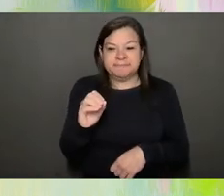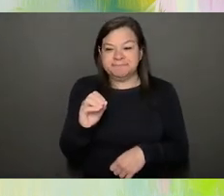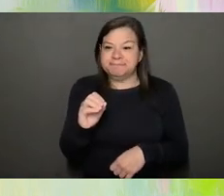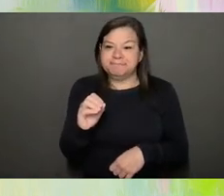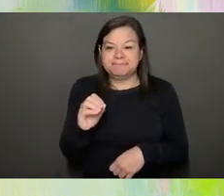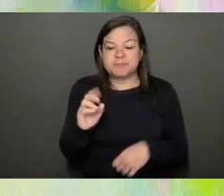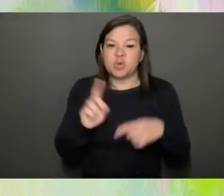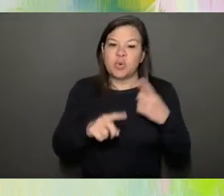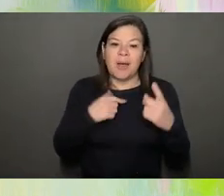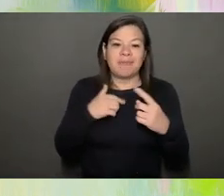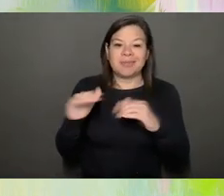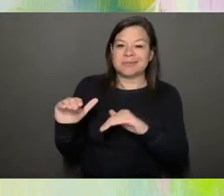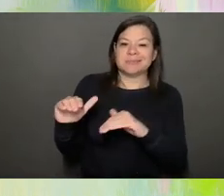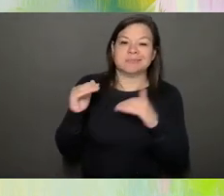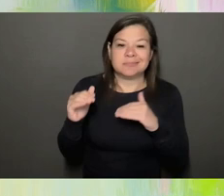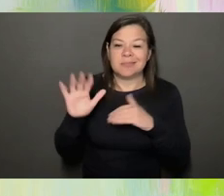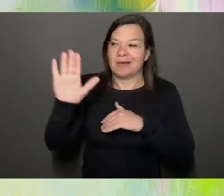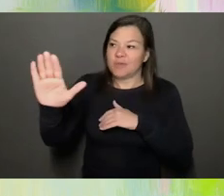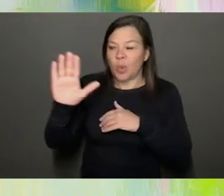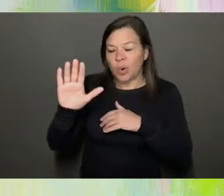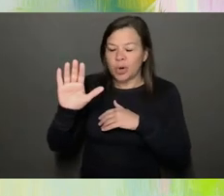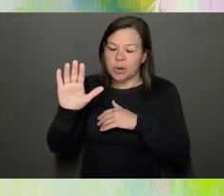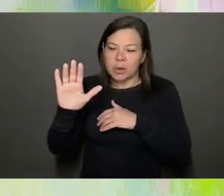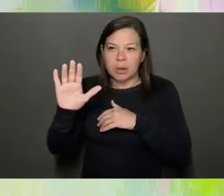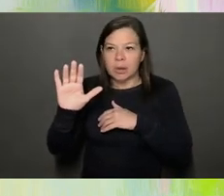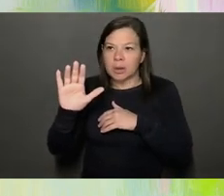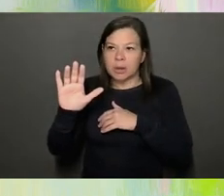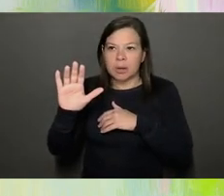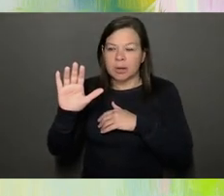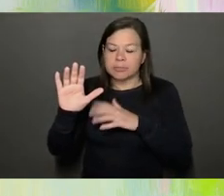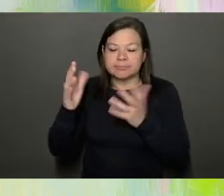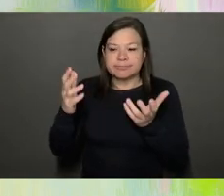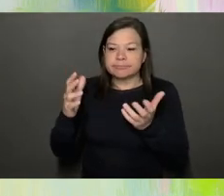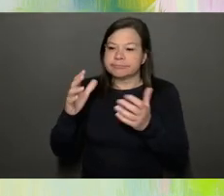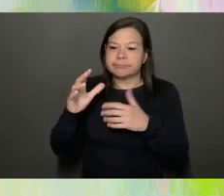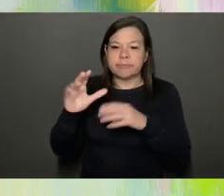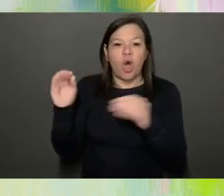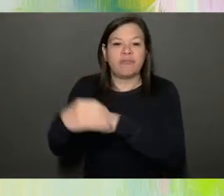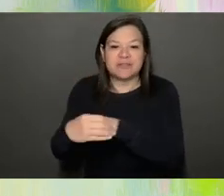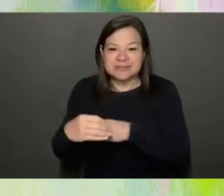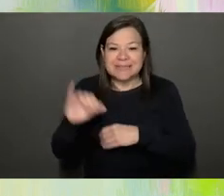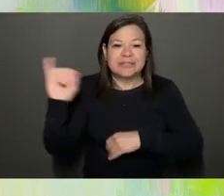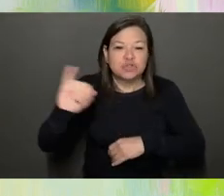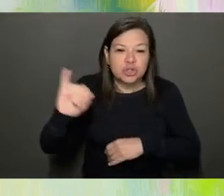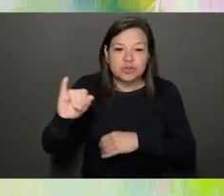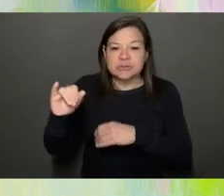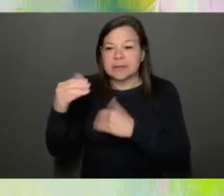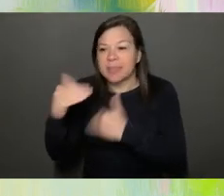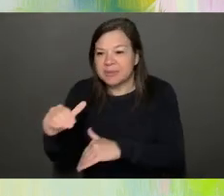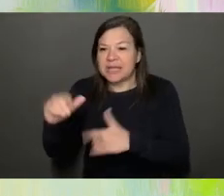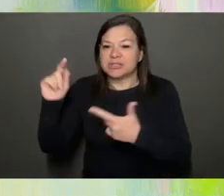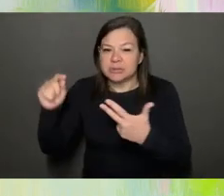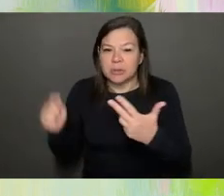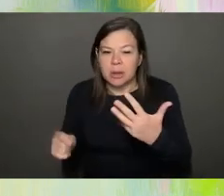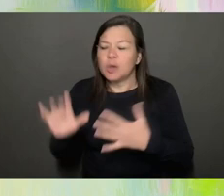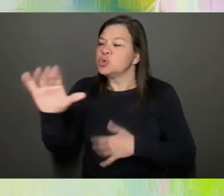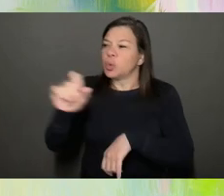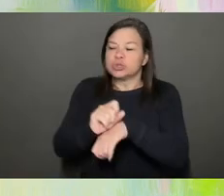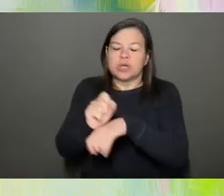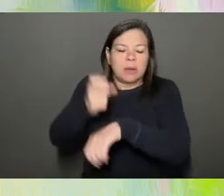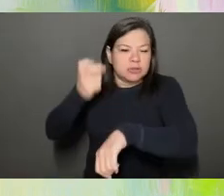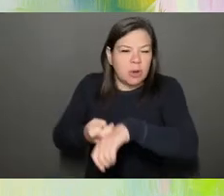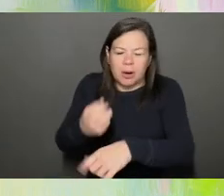binds and insurance constrictions. And I see you. I know your job is hard in that adding anything to it